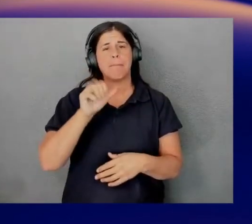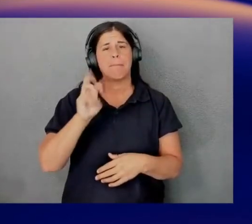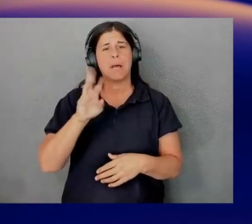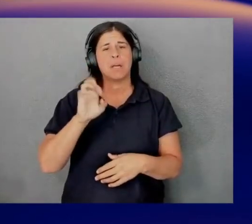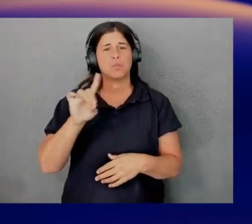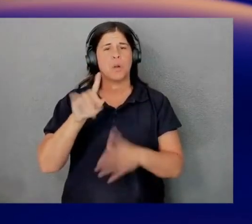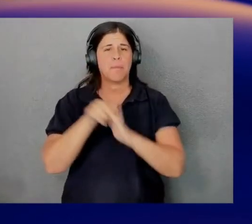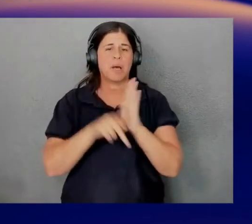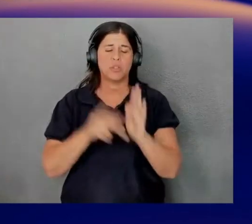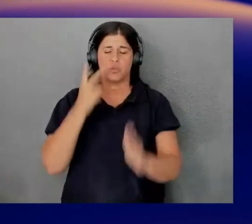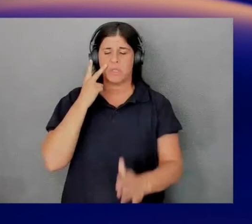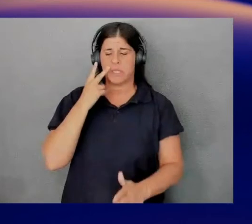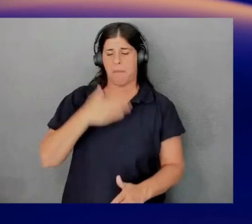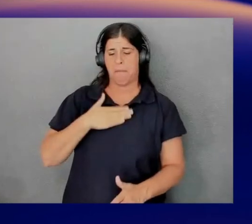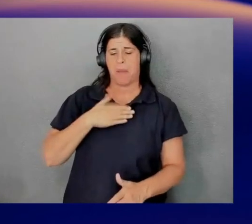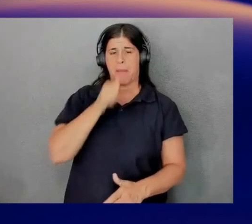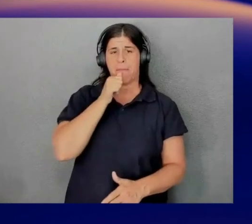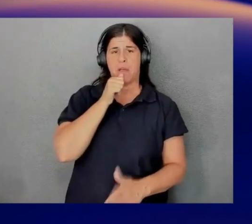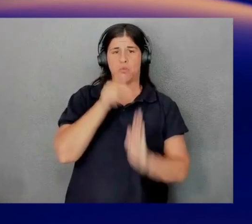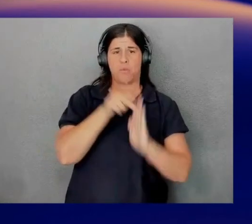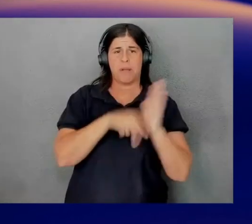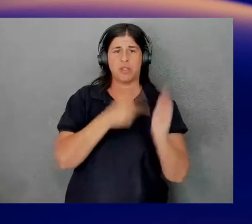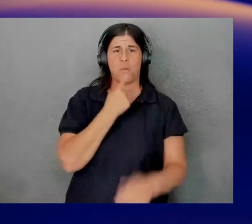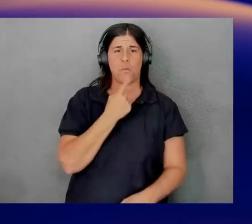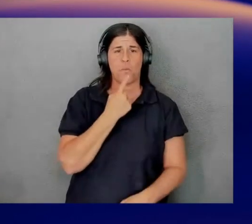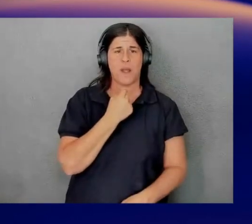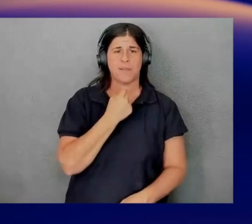policy is red. Probably not good.